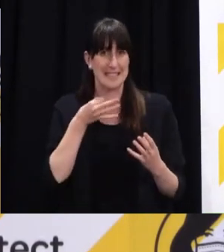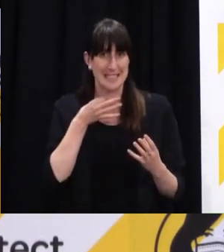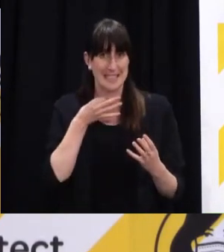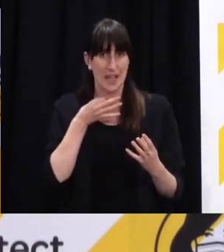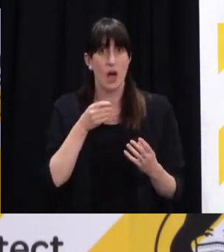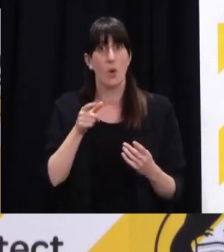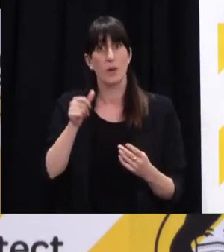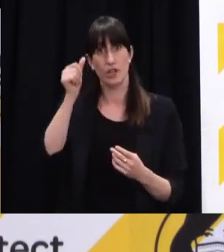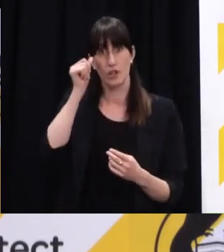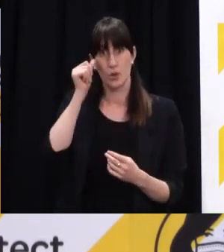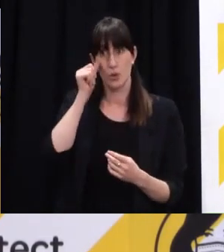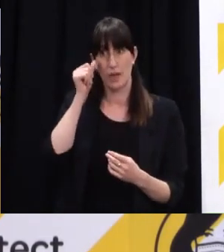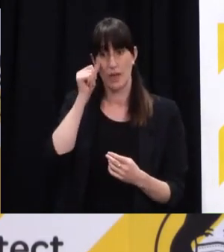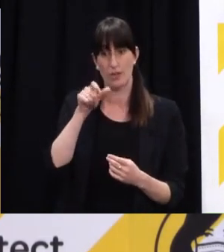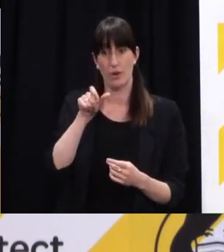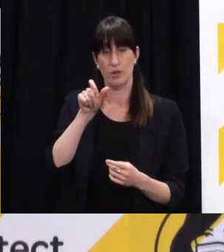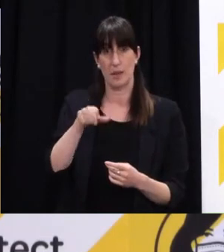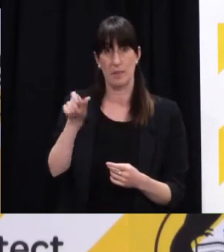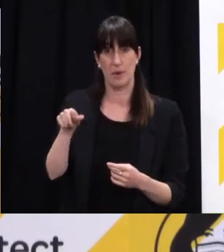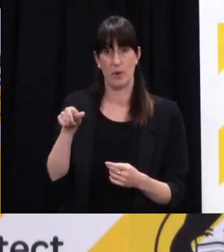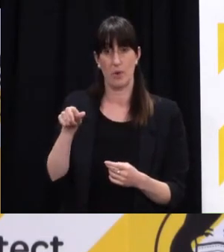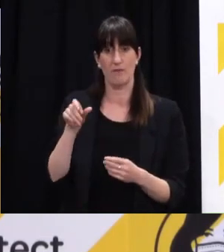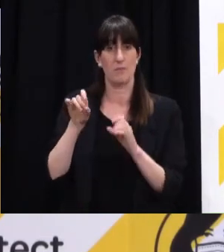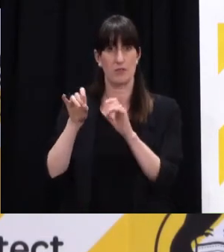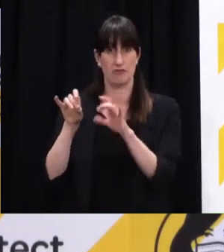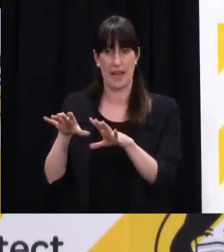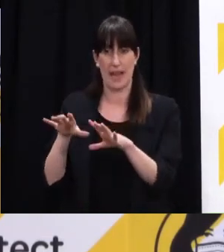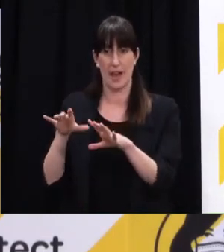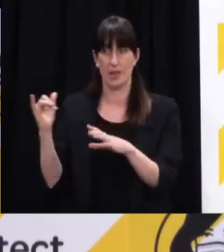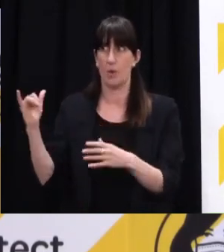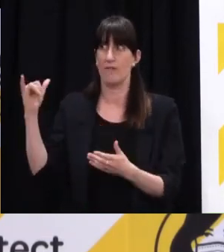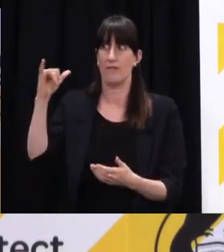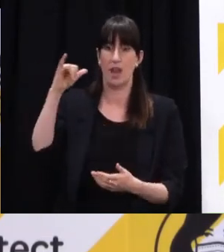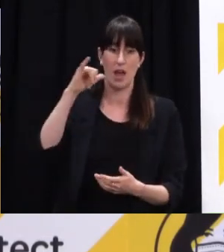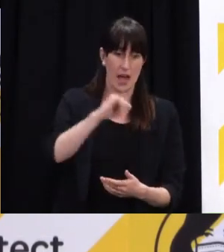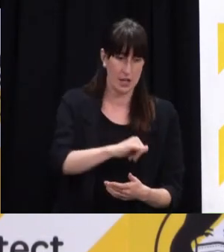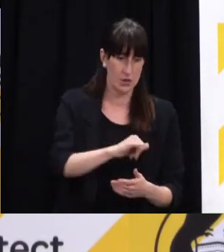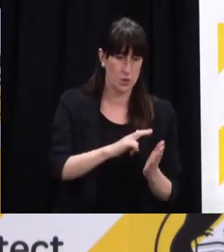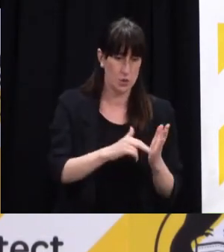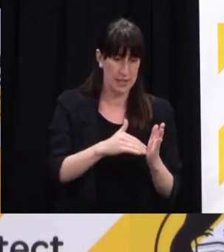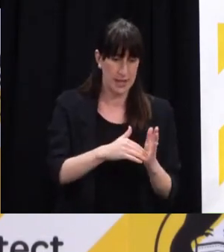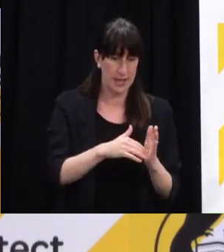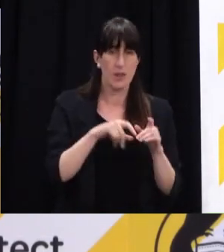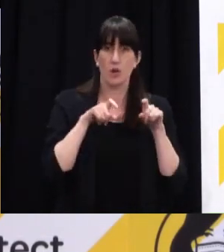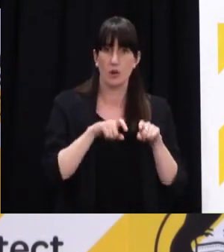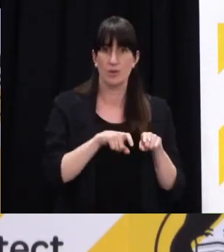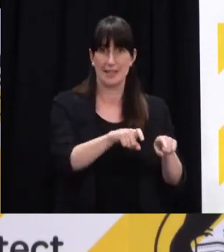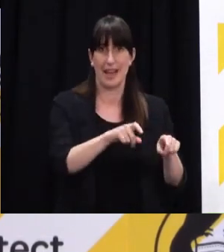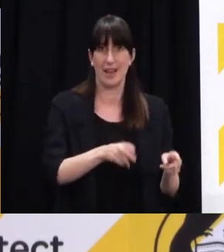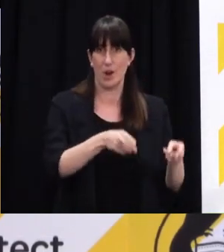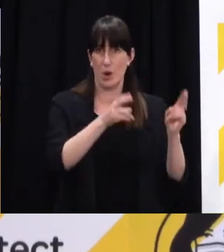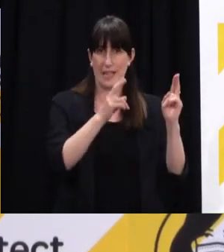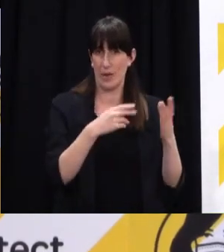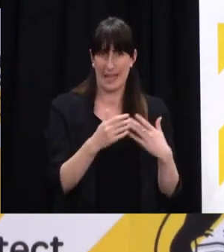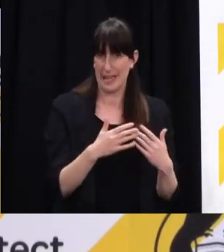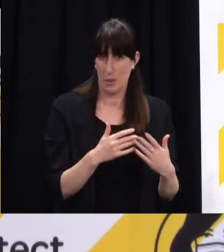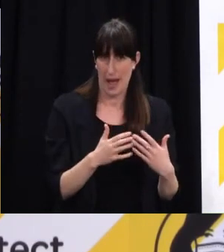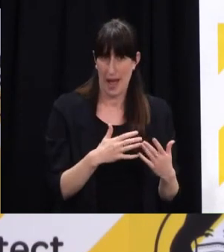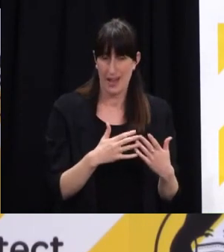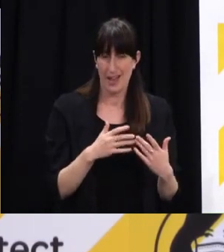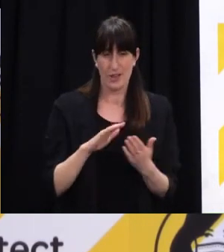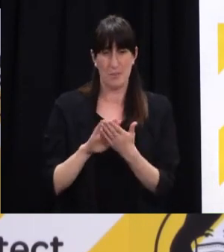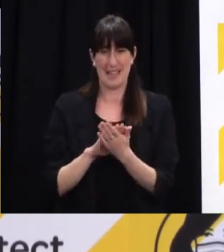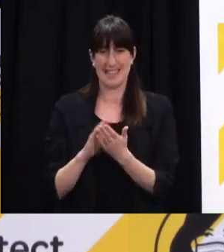manage the isolation and quarantine with day 01 testing and all the other measures in place, that there was not a need to add pre